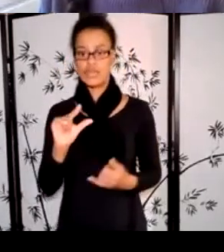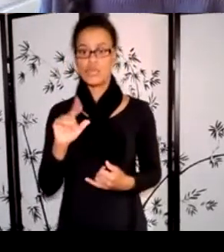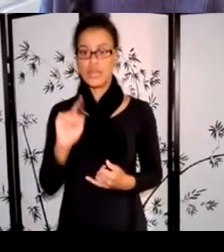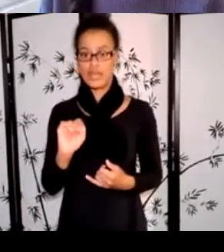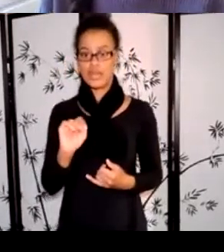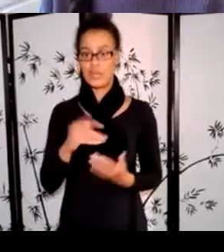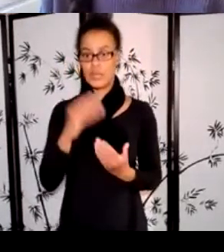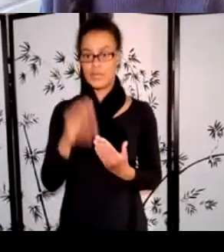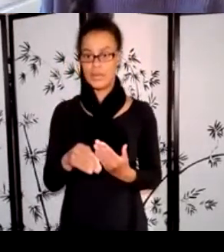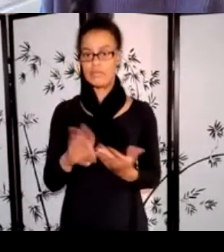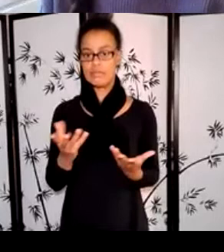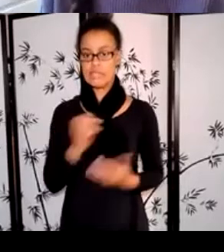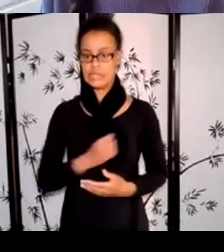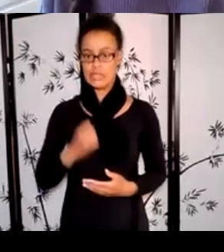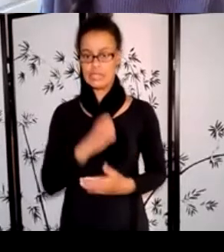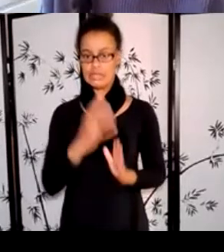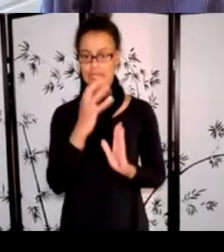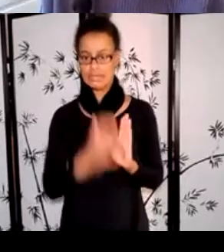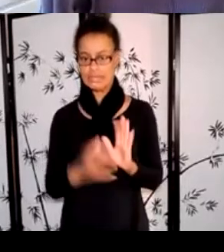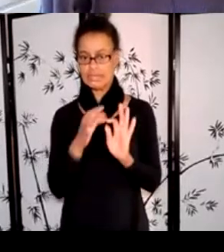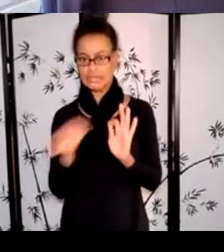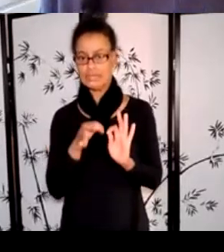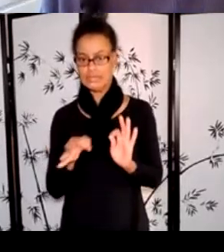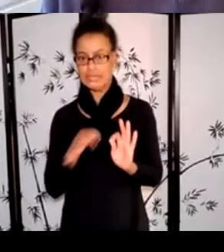the primary goals and purpose of the project grant.